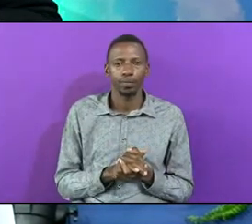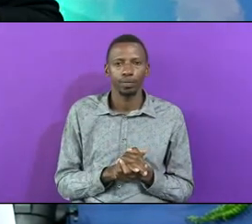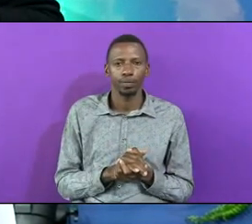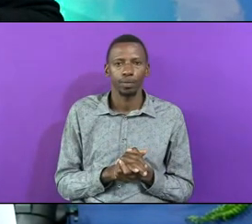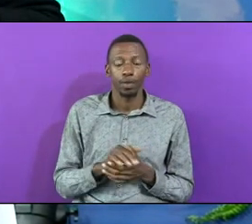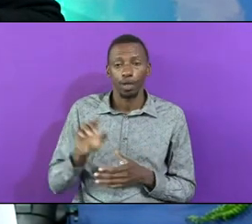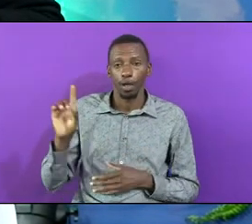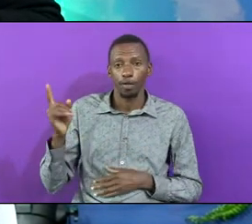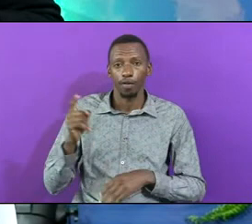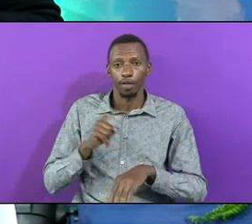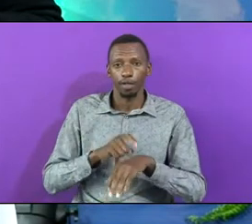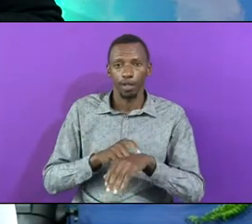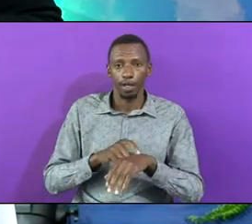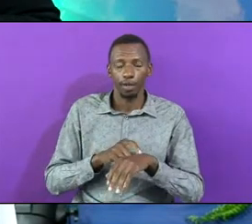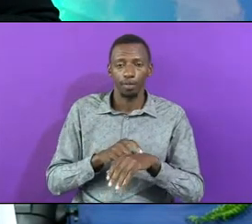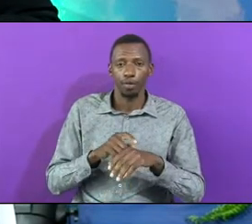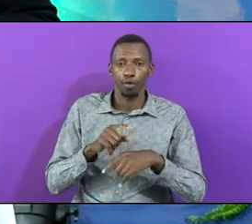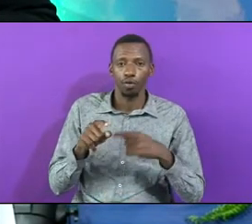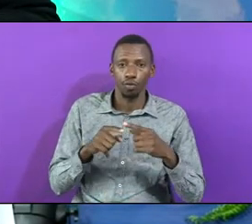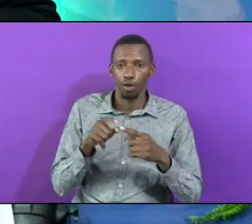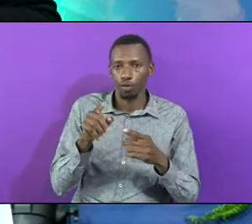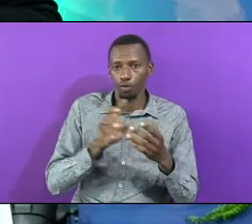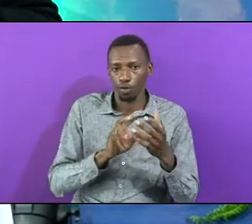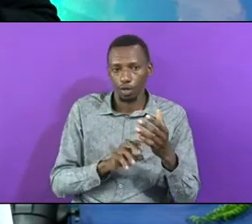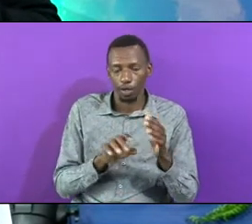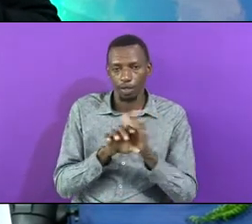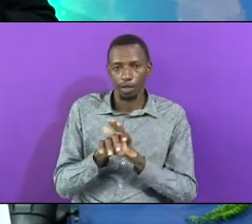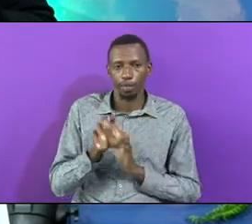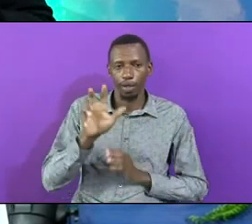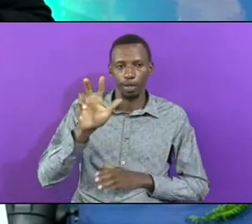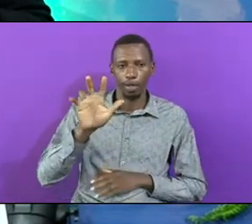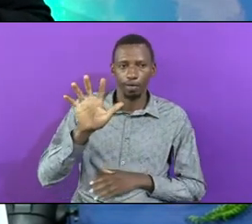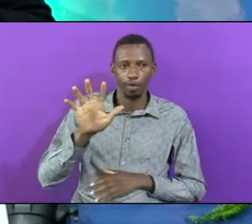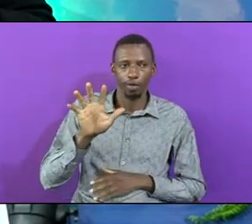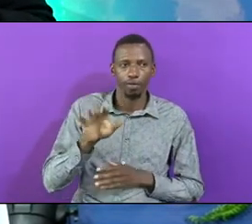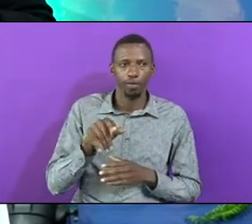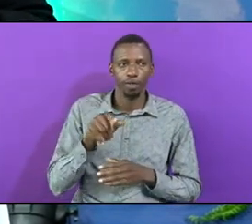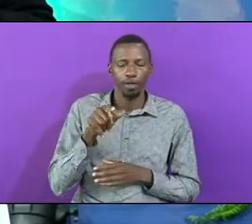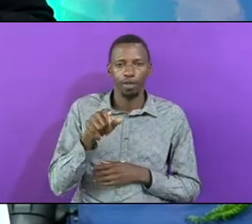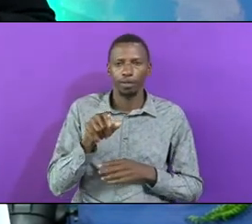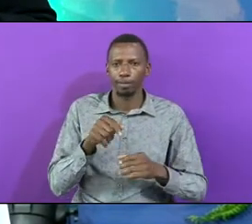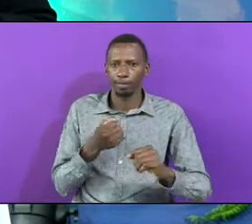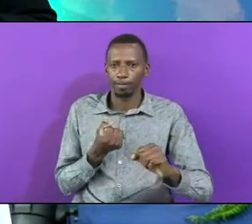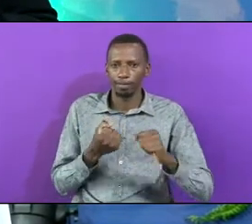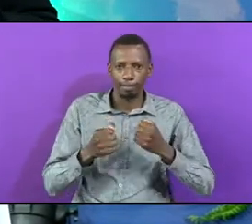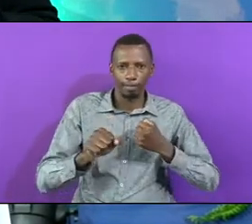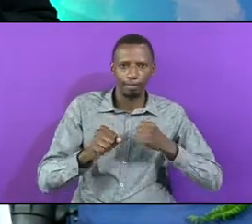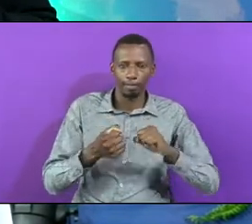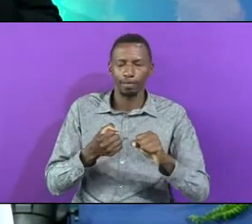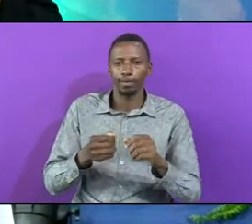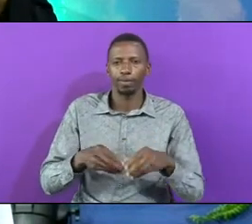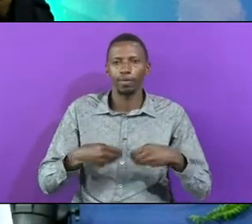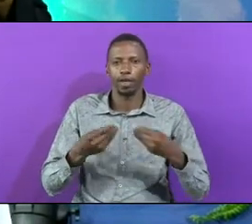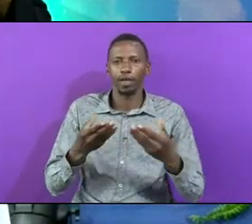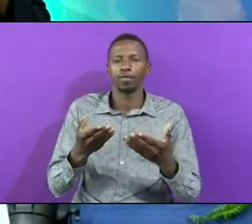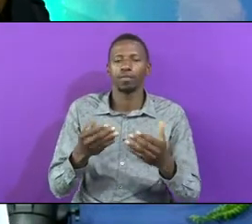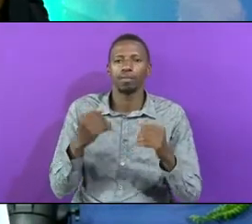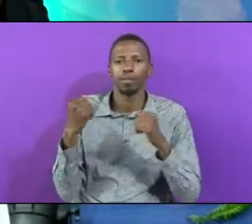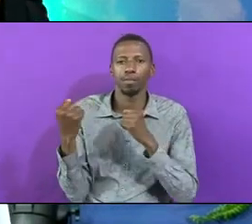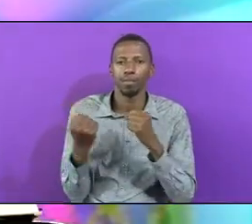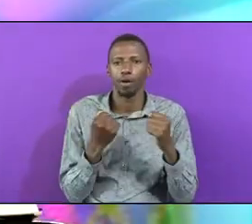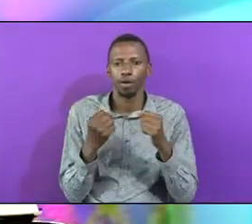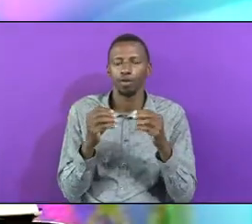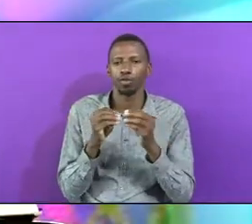When You Read Chapter 35 Of Course That Wrestling Gave Him Power To Meet With